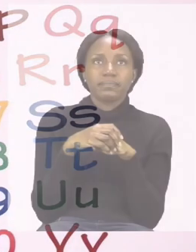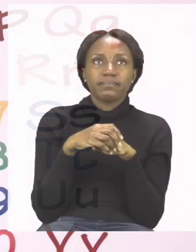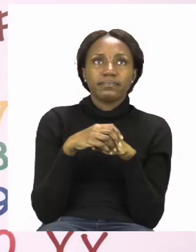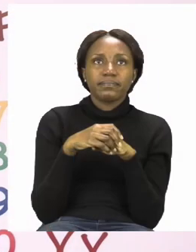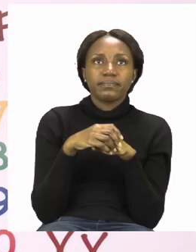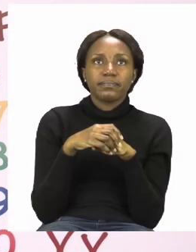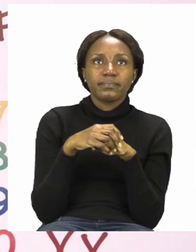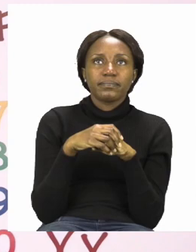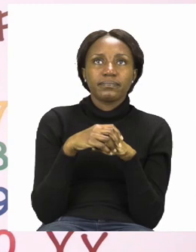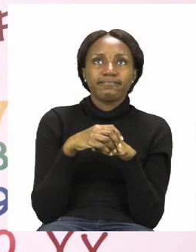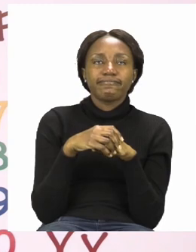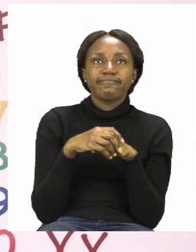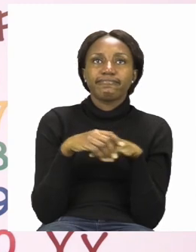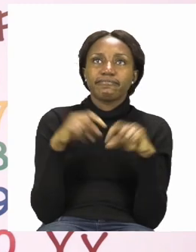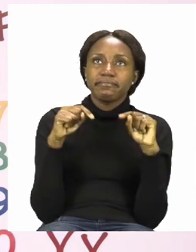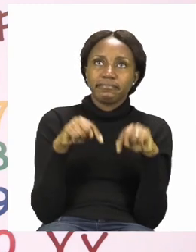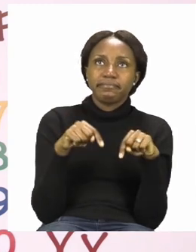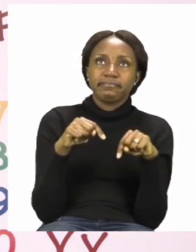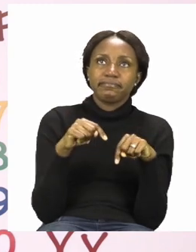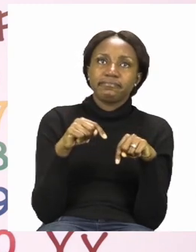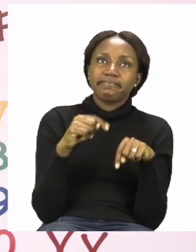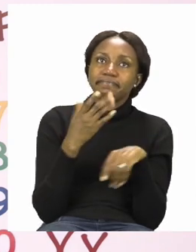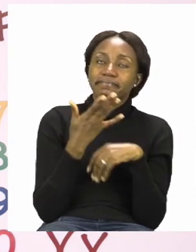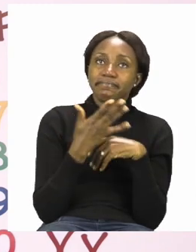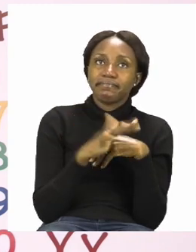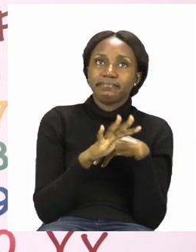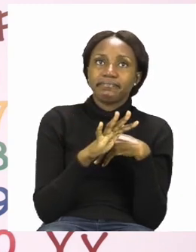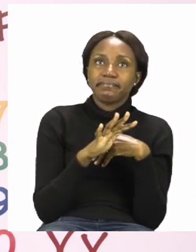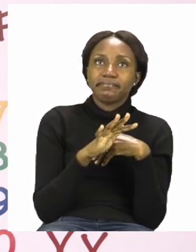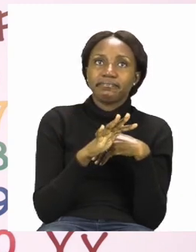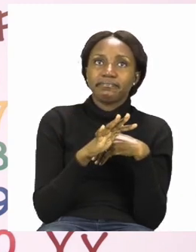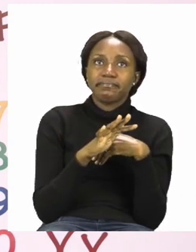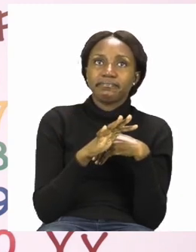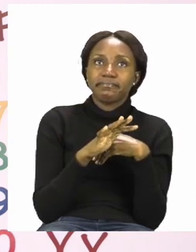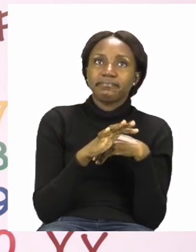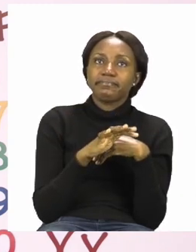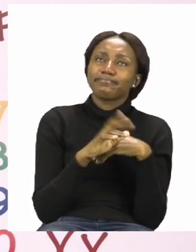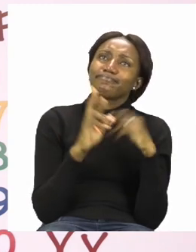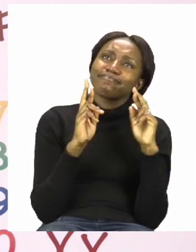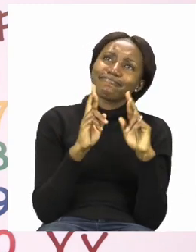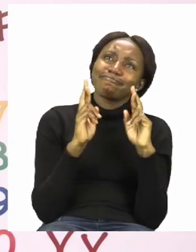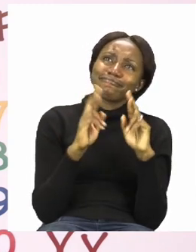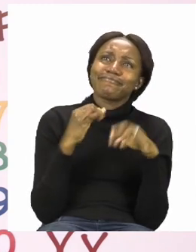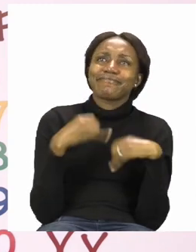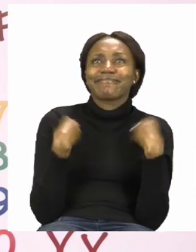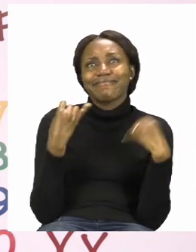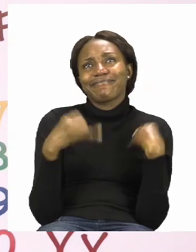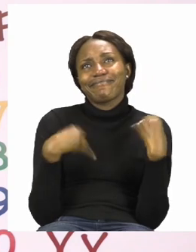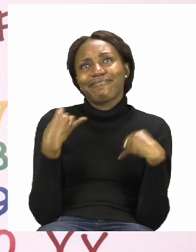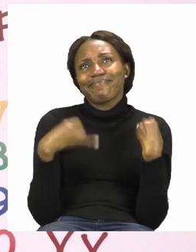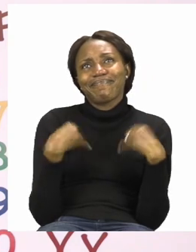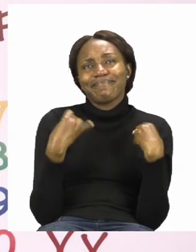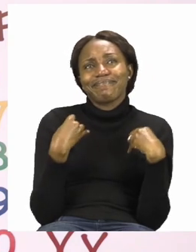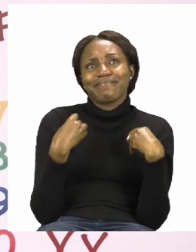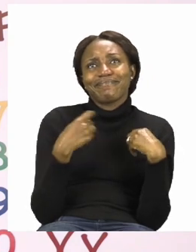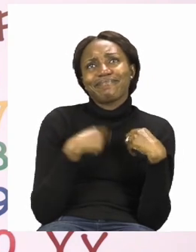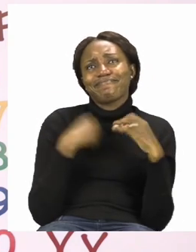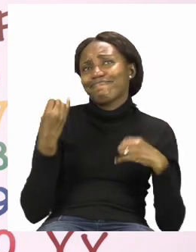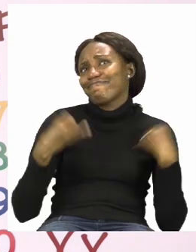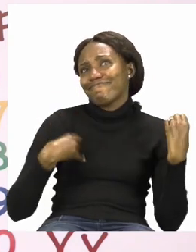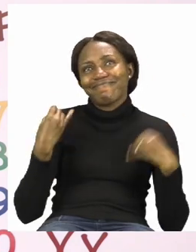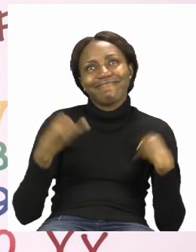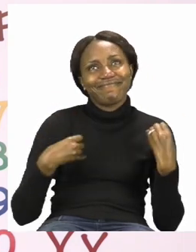we have now come to the end of our lesson boys and girls and i really hope you had fun i know i did